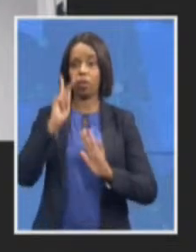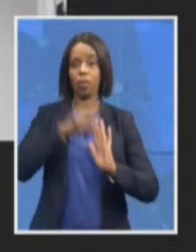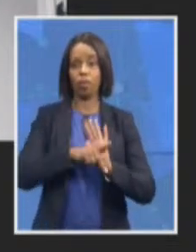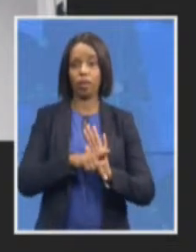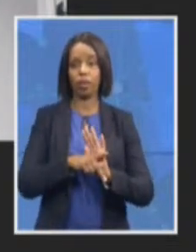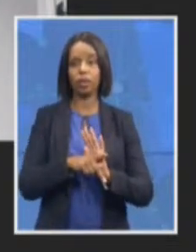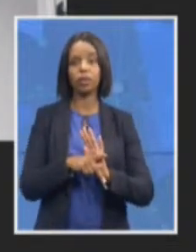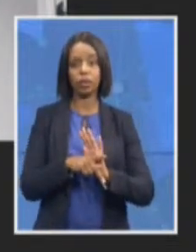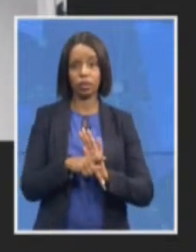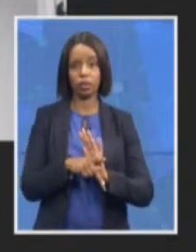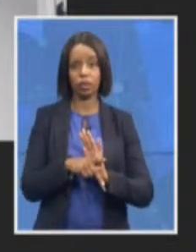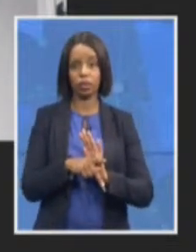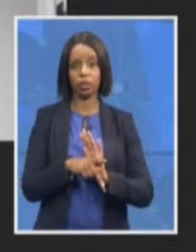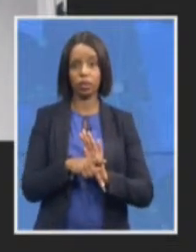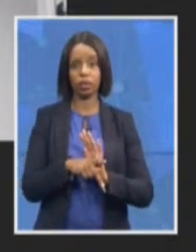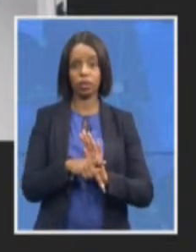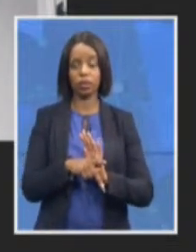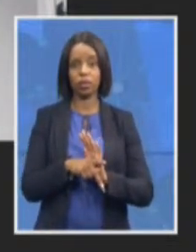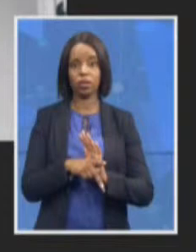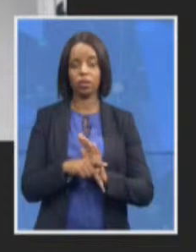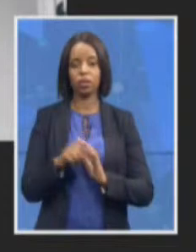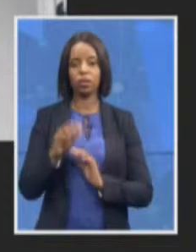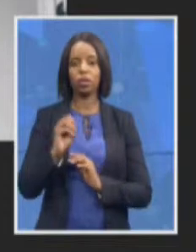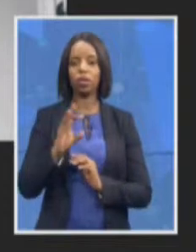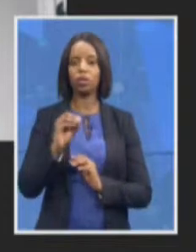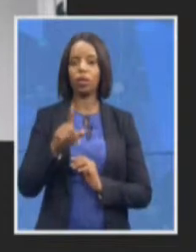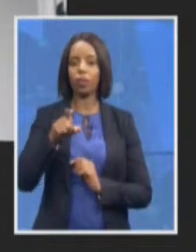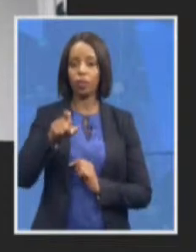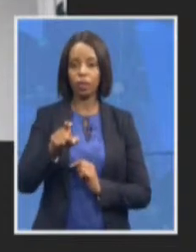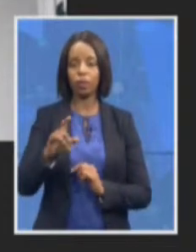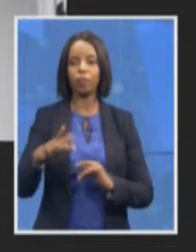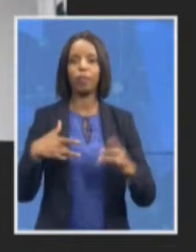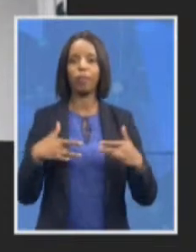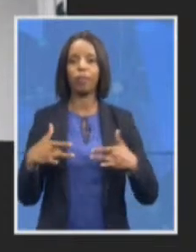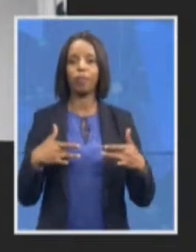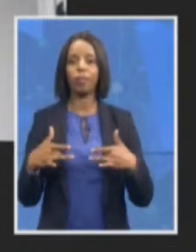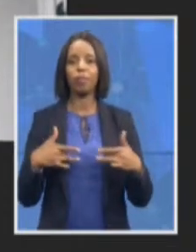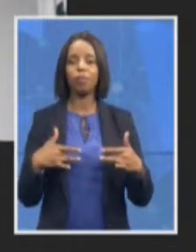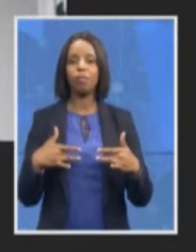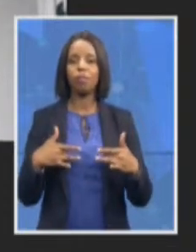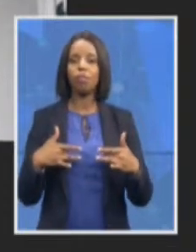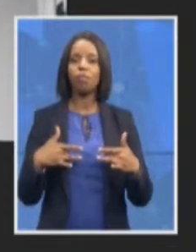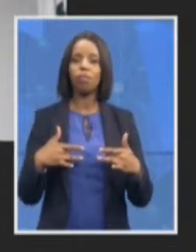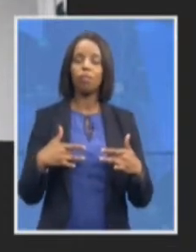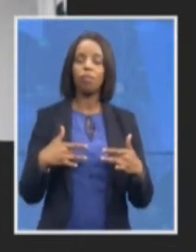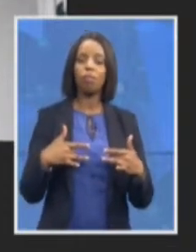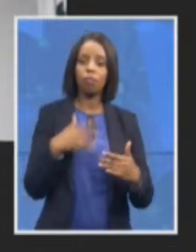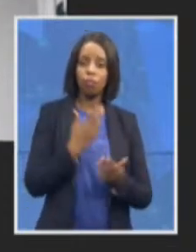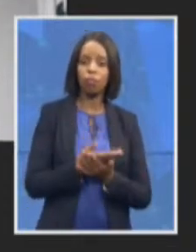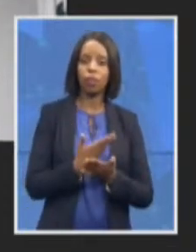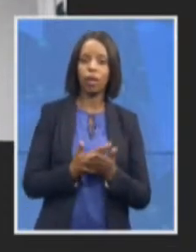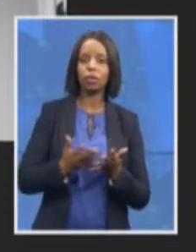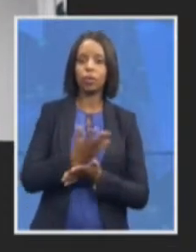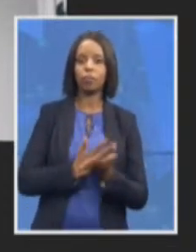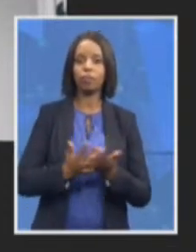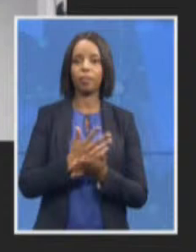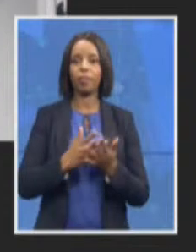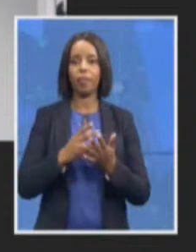disconcerting can you talk about that the effect of that of such